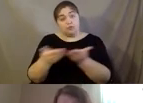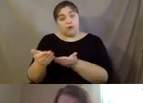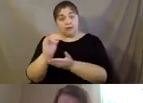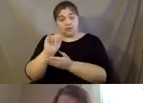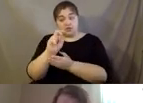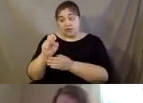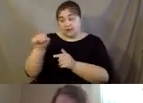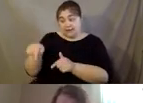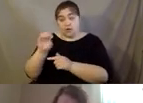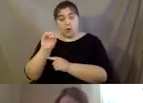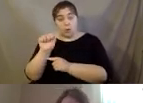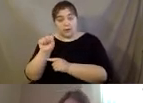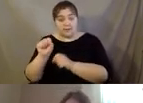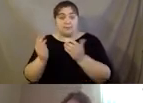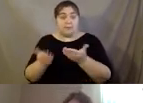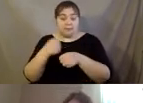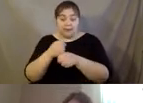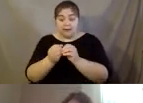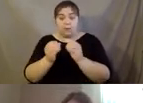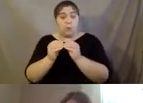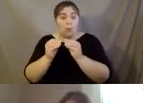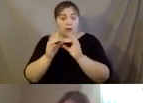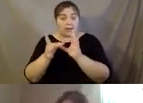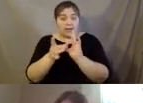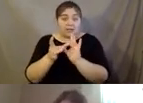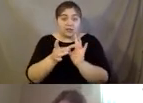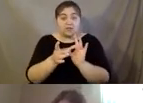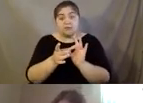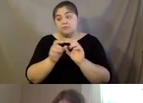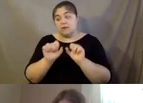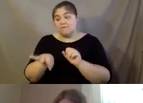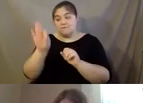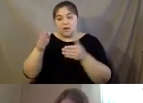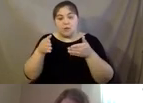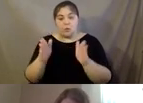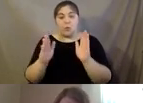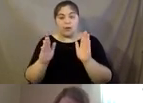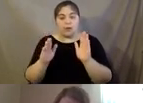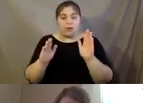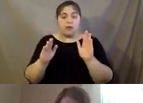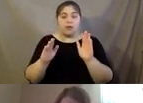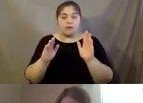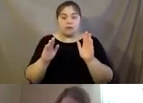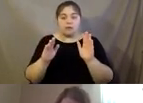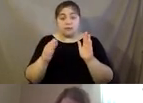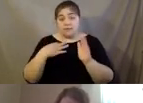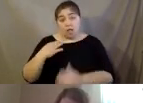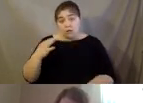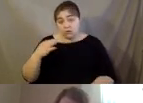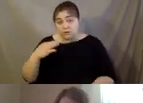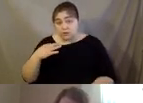might make more connections and maybe find a way to get here to potentially volunteer.